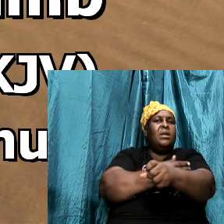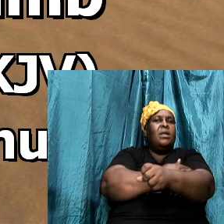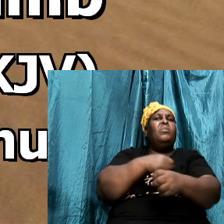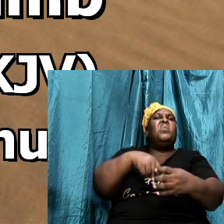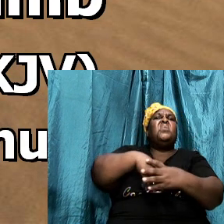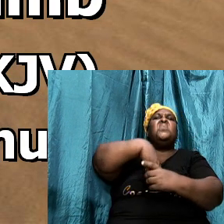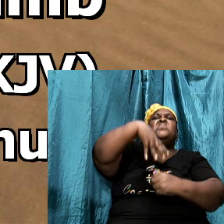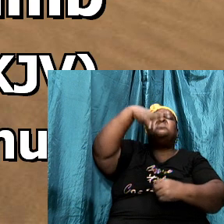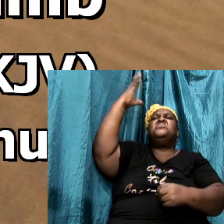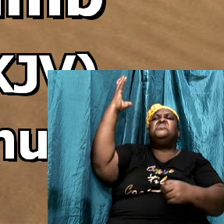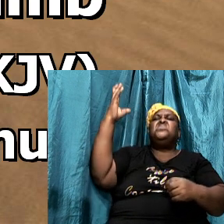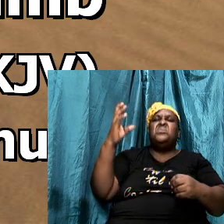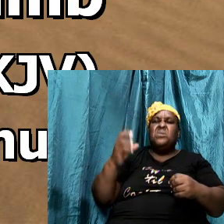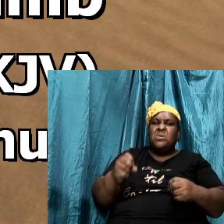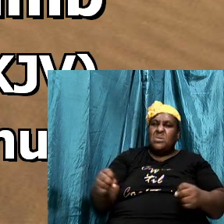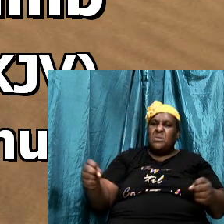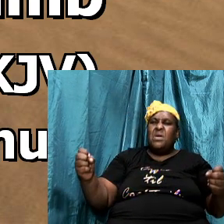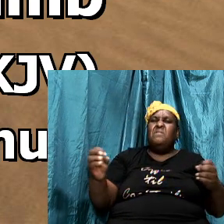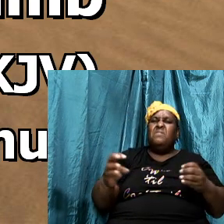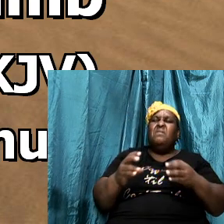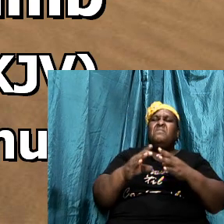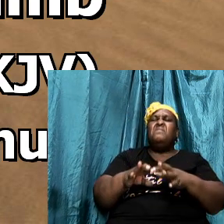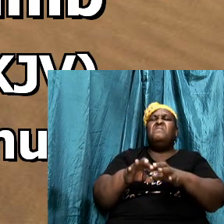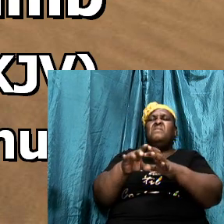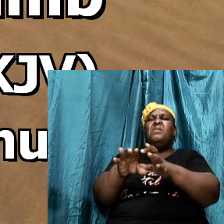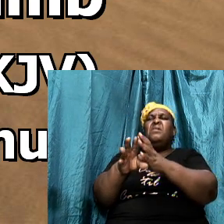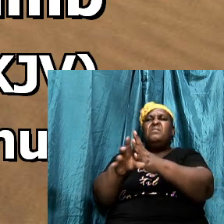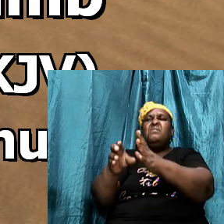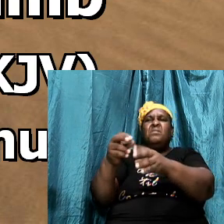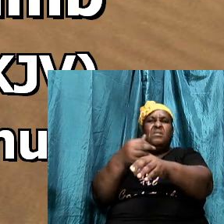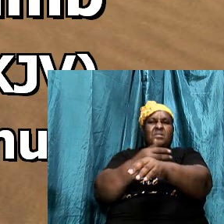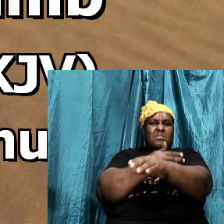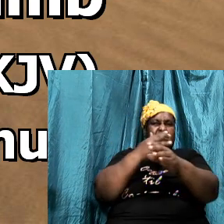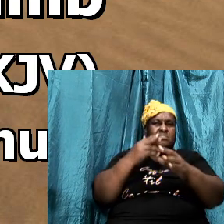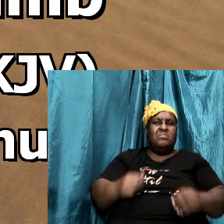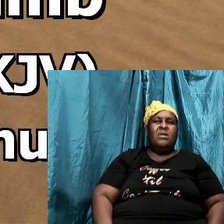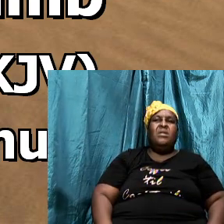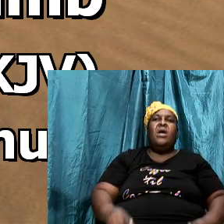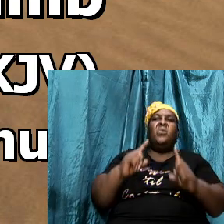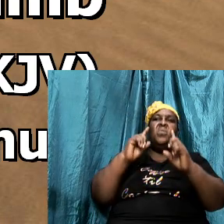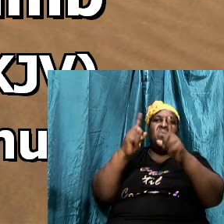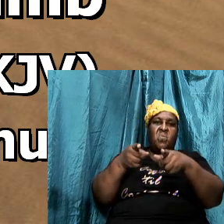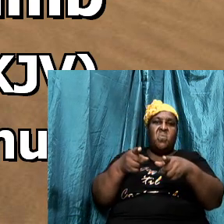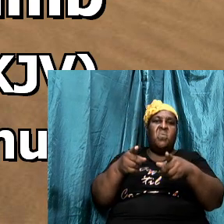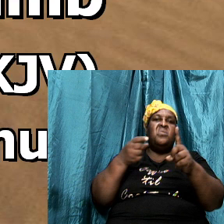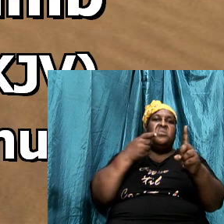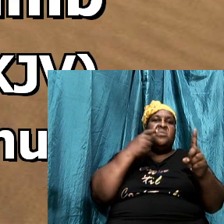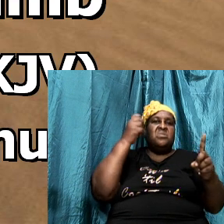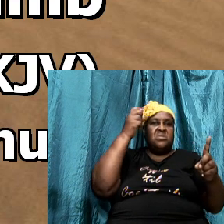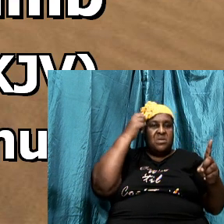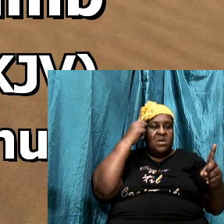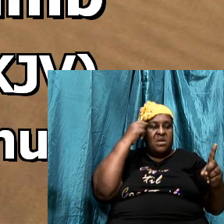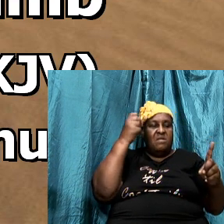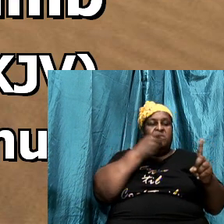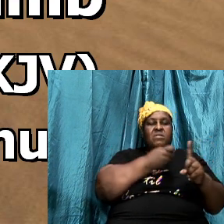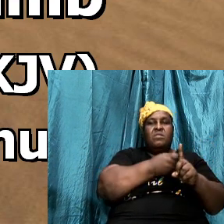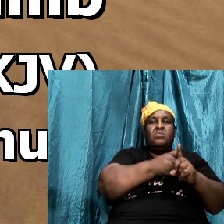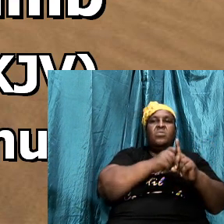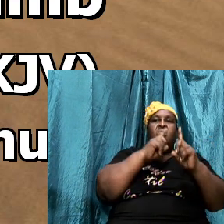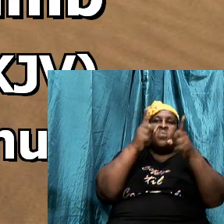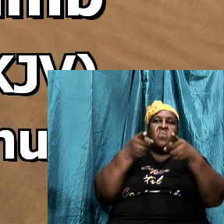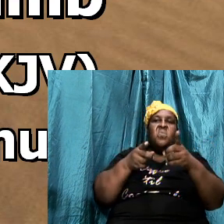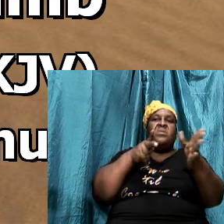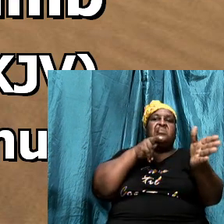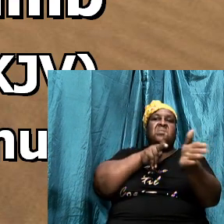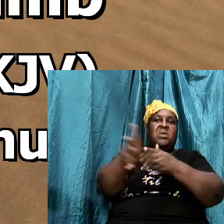flock. And I went out after him, and smote him, and delivered it out of his mouth.